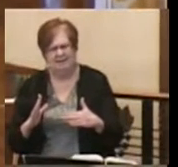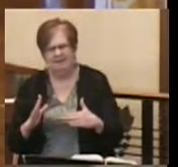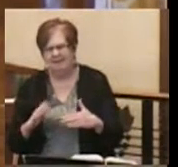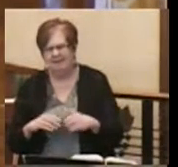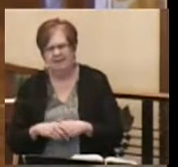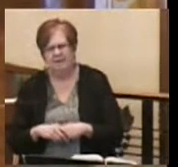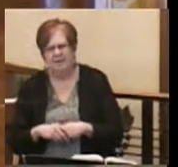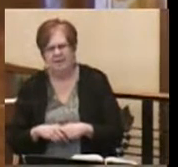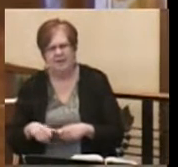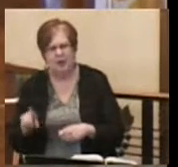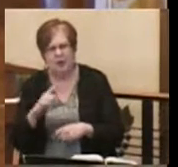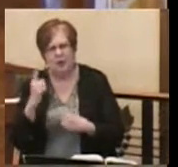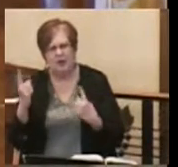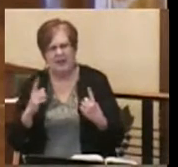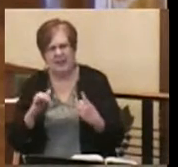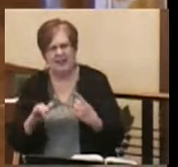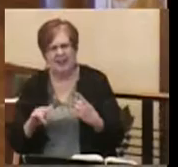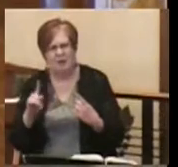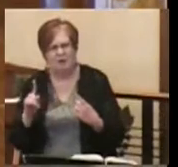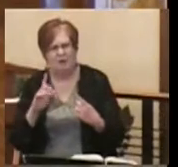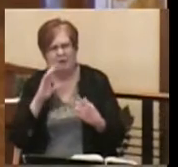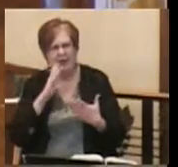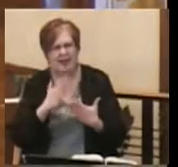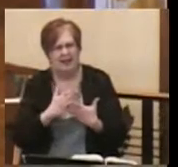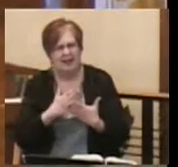Well, if you think you've been exempt thus far,